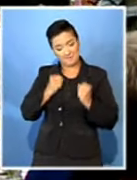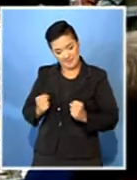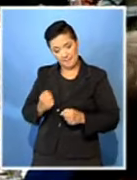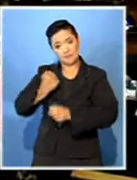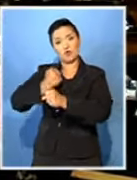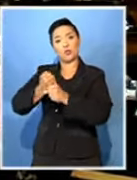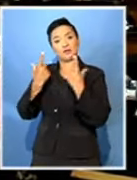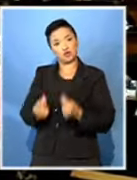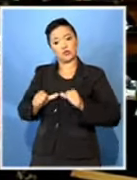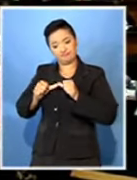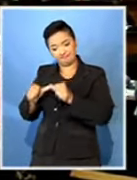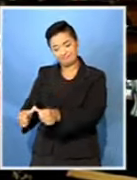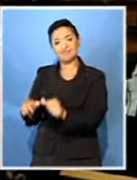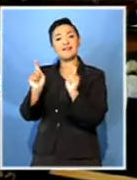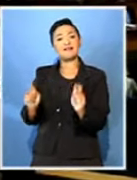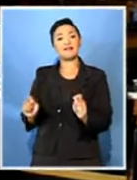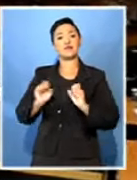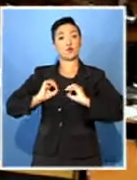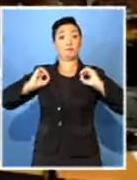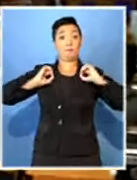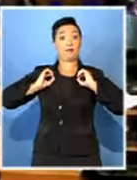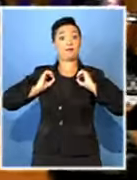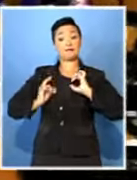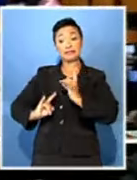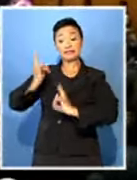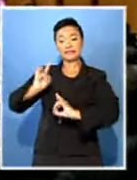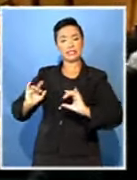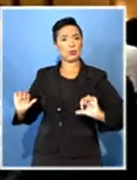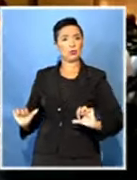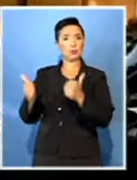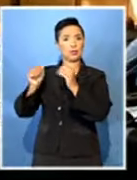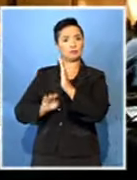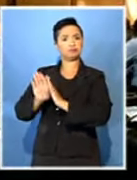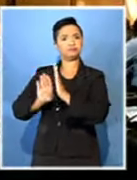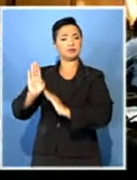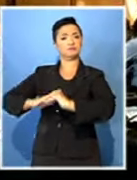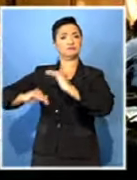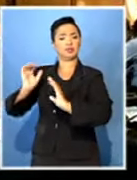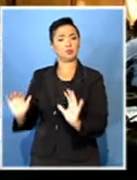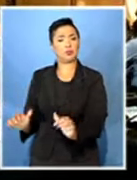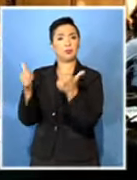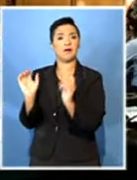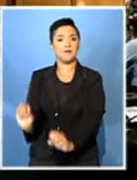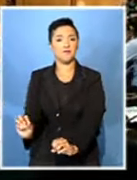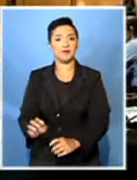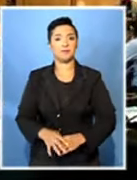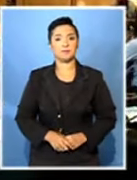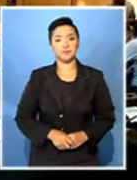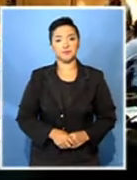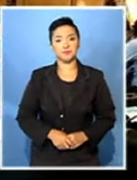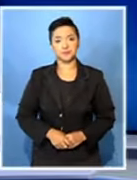city, believed to be one of the fastest developing cities in the country. Nomao Otu Soluande, SABC News, Cape